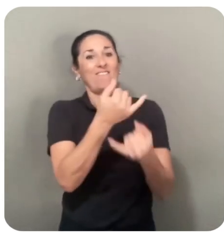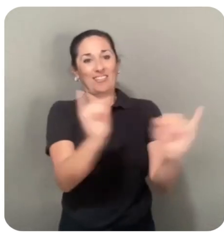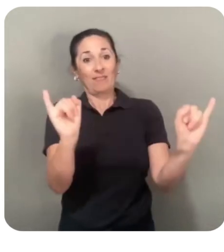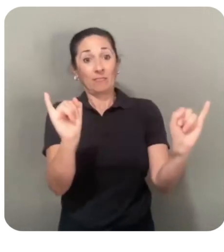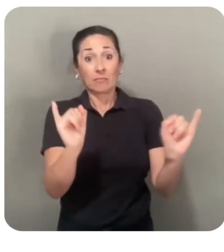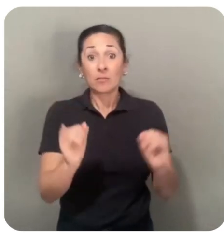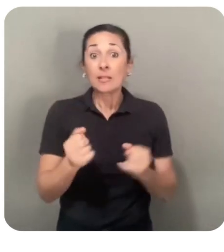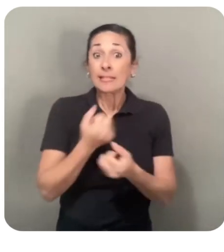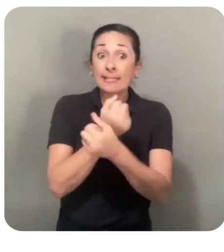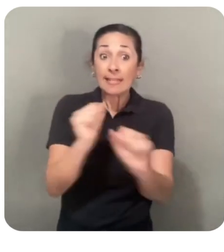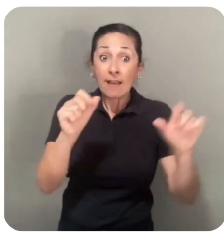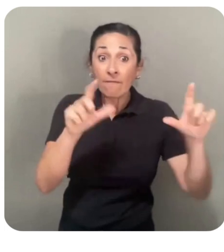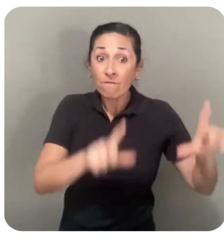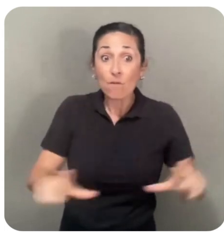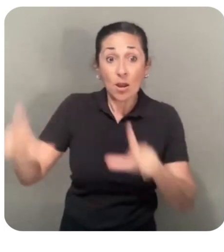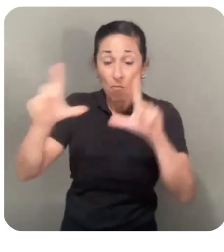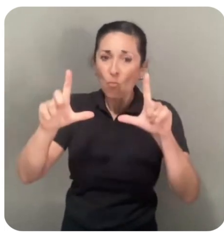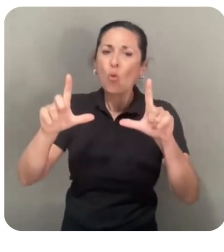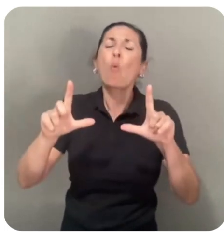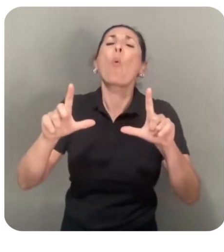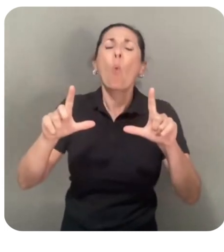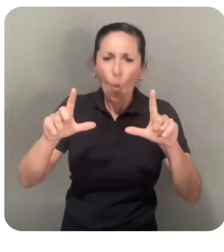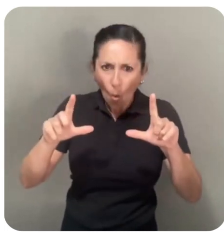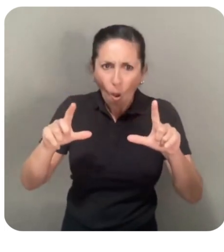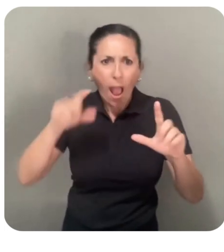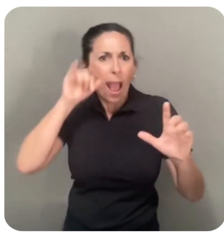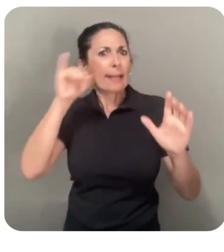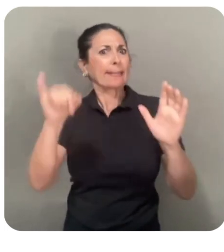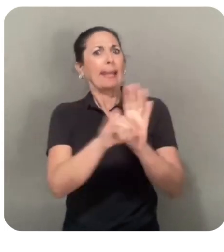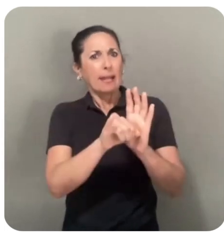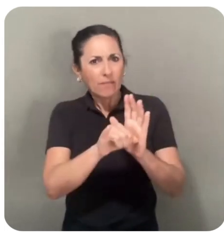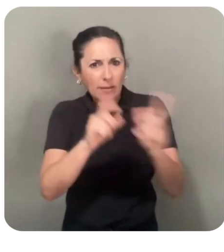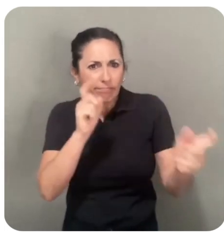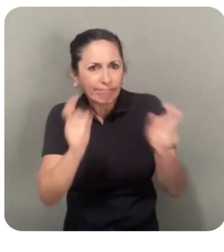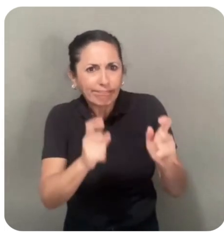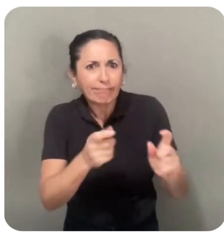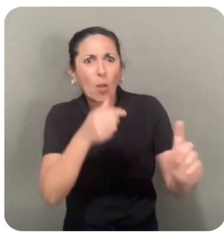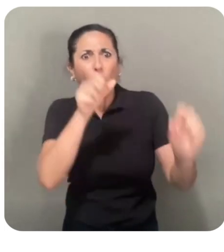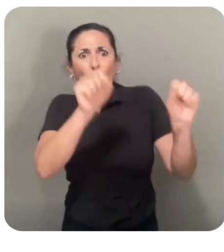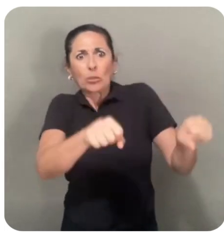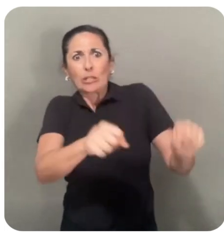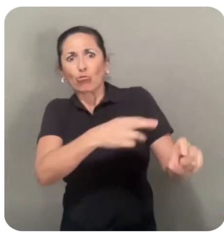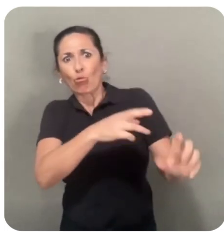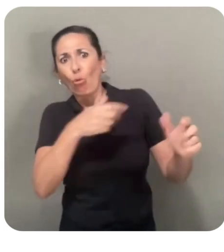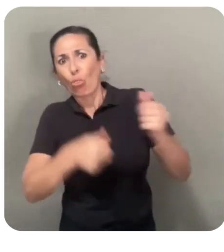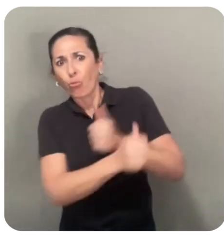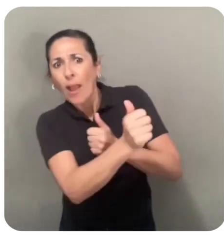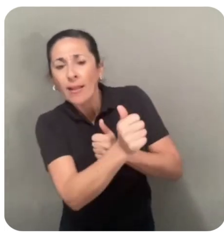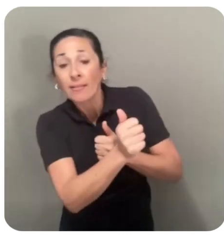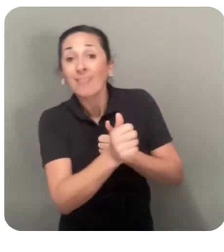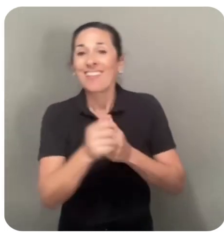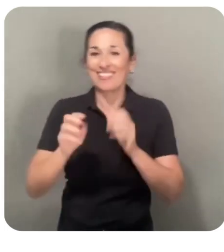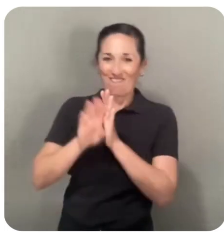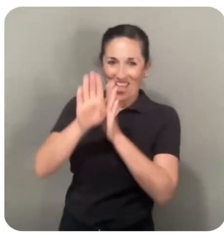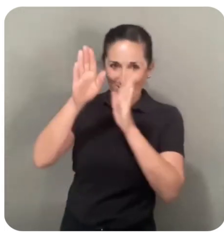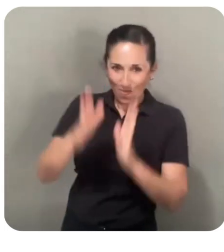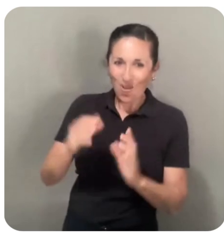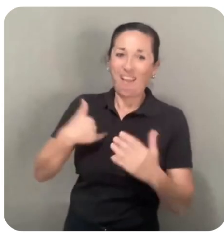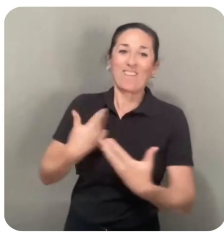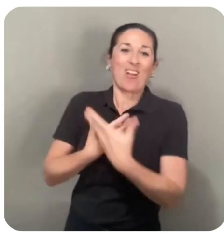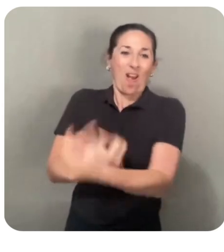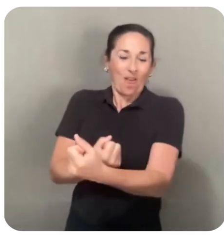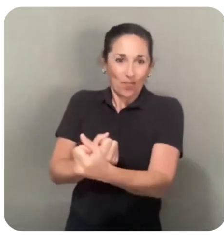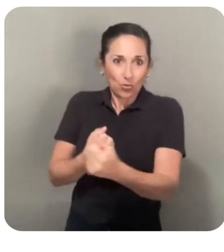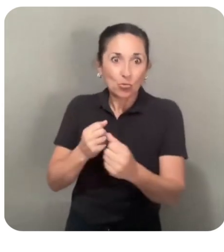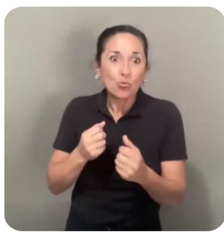-level safety framework is designed to proactively identify and mitigate potential threats, giving developers the confidence to deploy